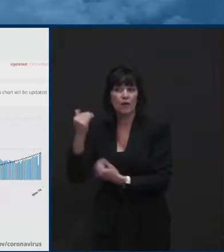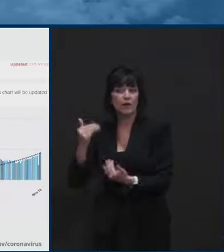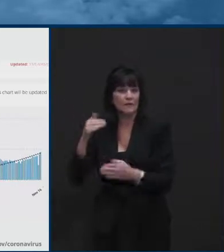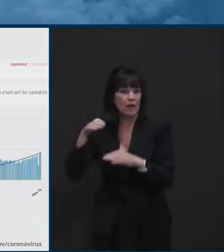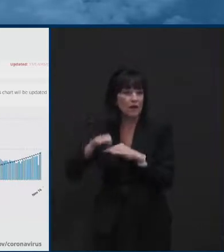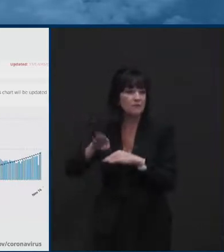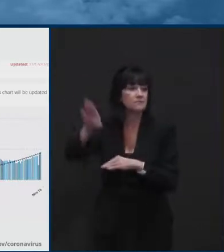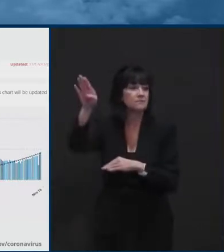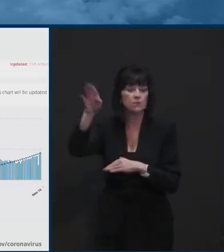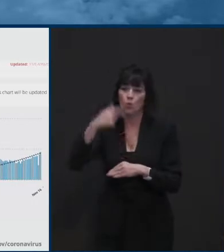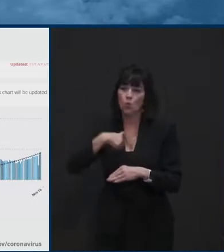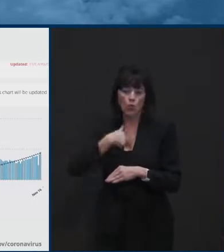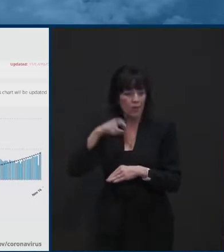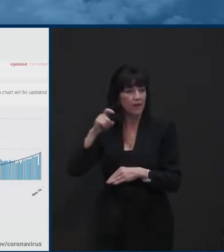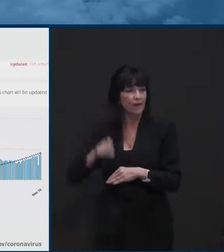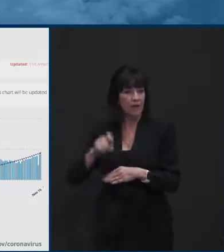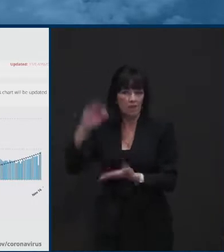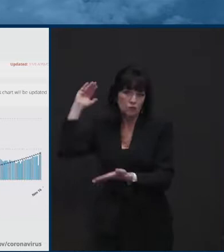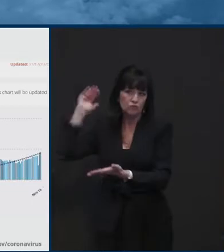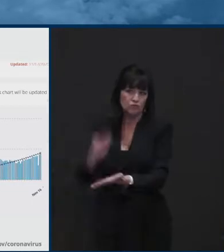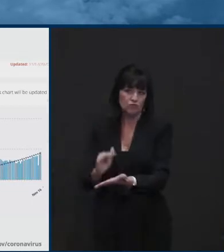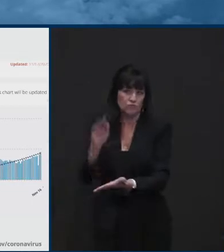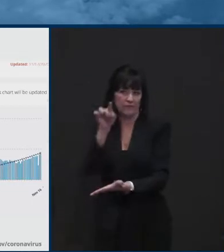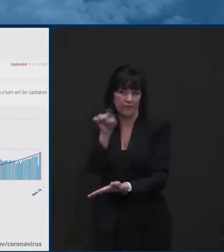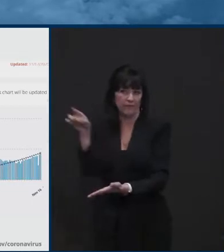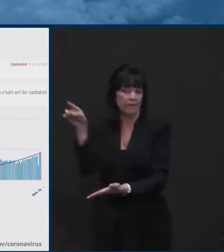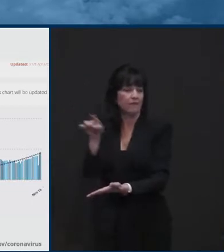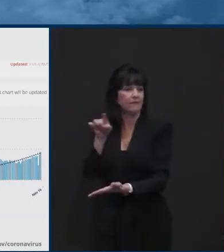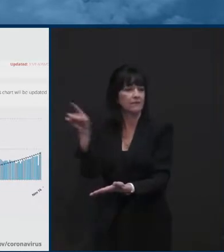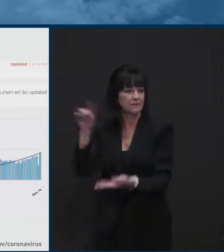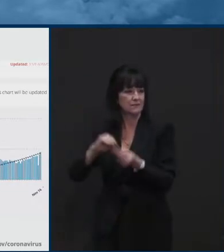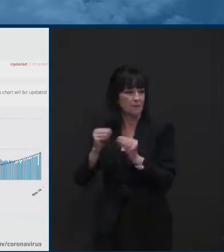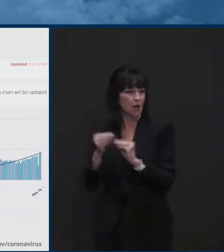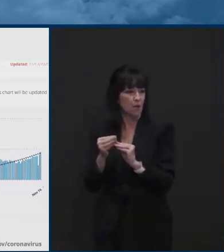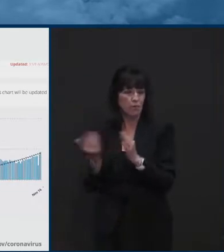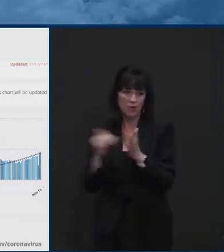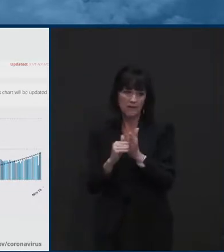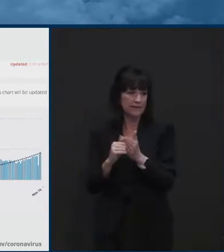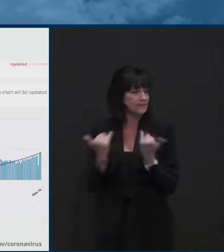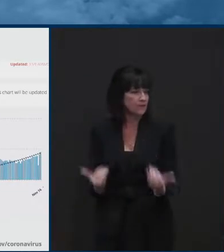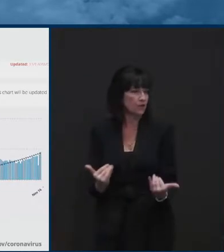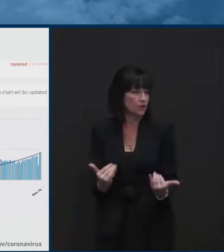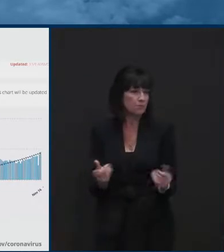push that right down right now. We don't have shutdown.